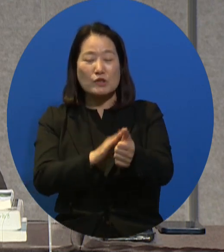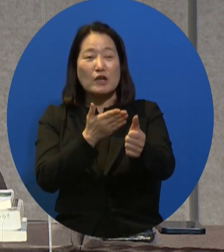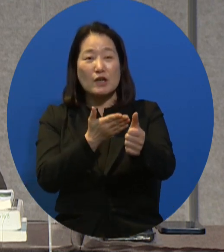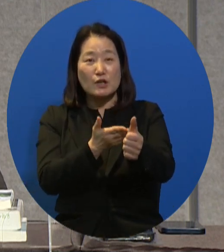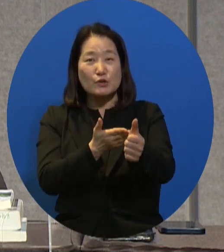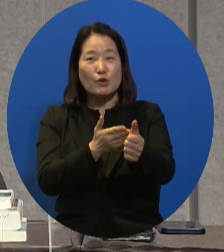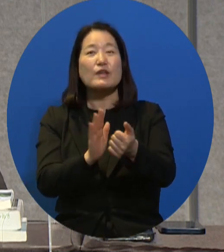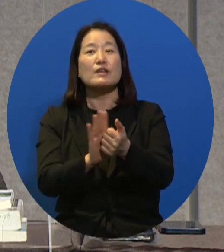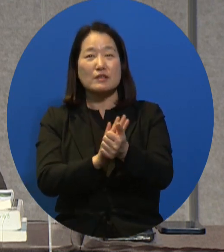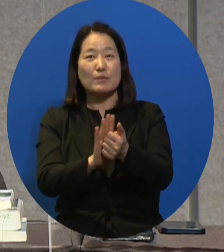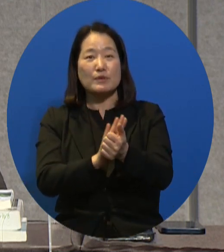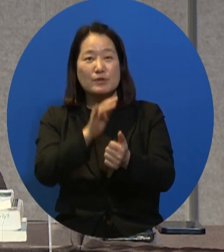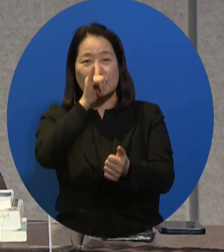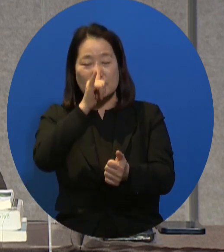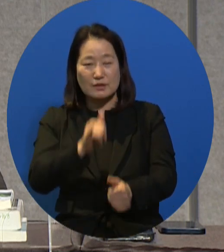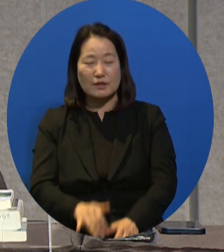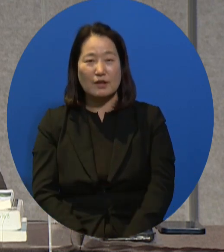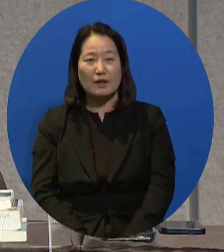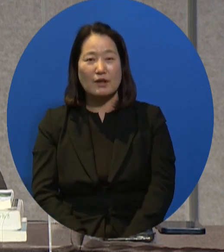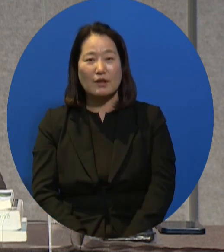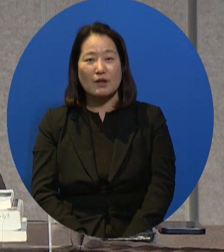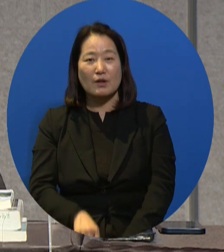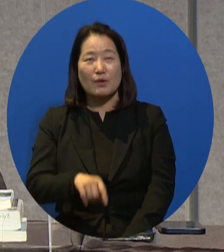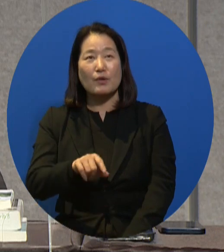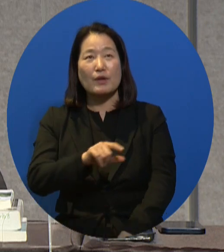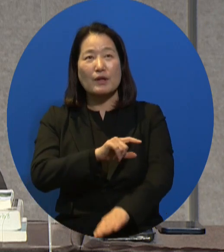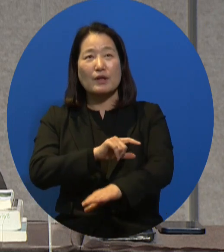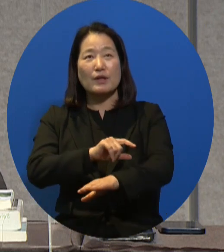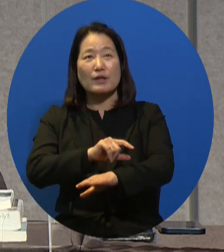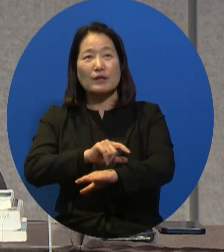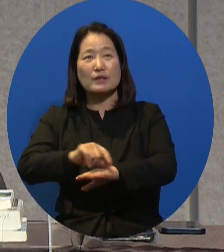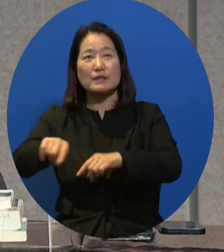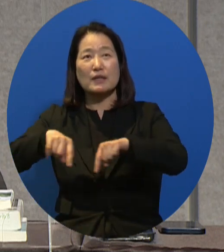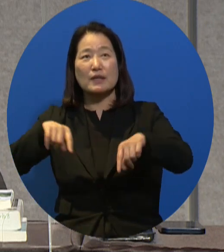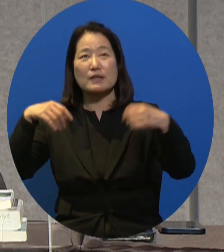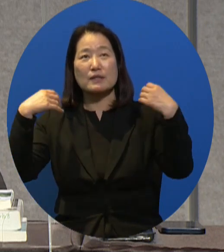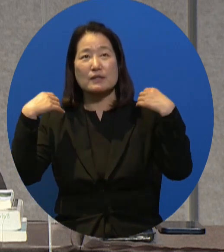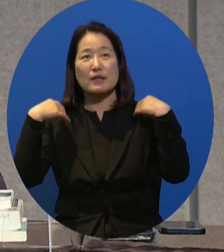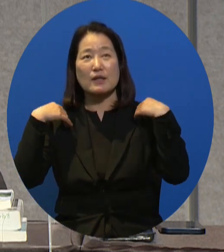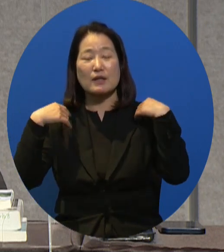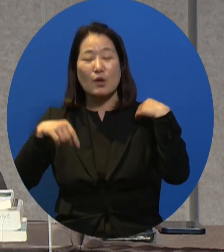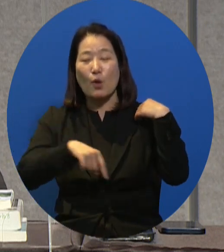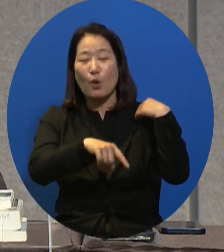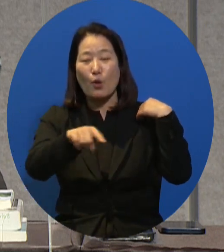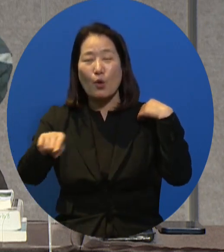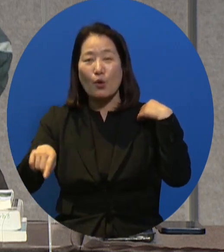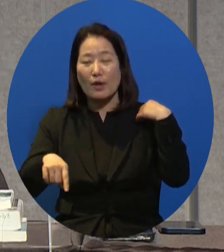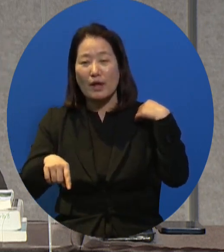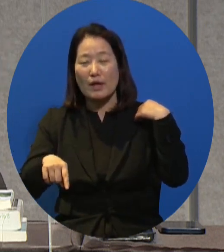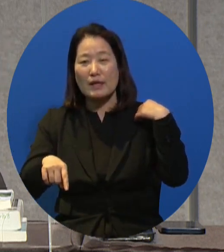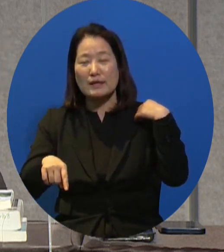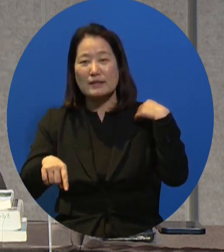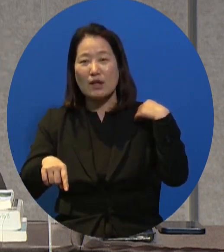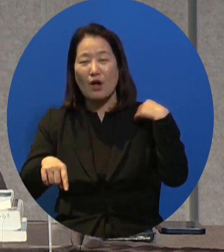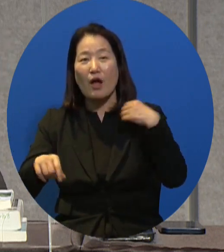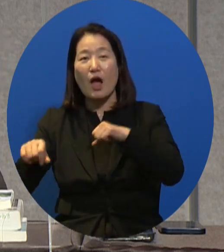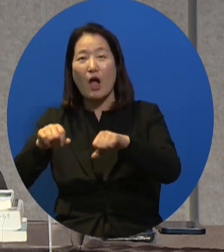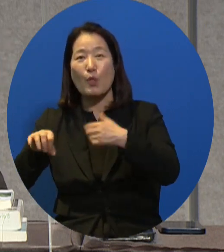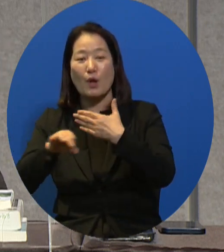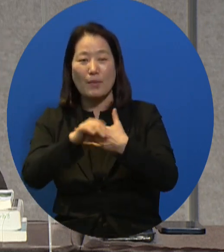when it comes to mobility rights and activity restrictions, we've always done